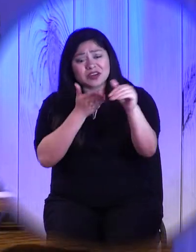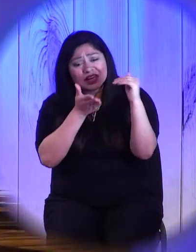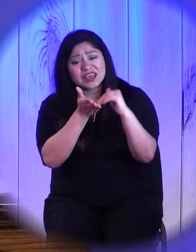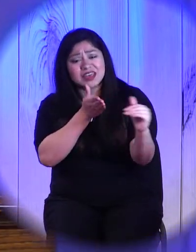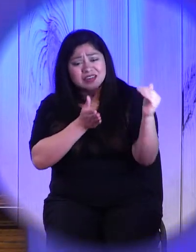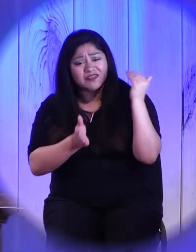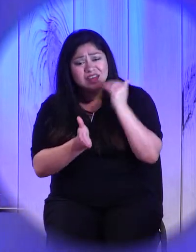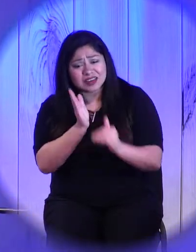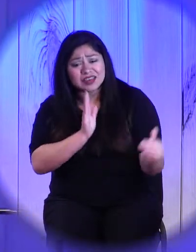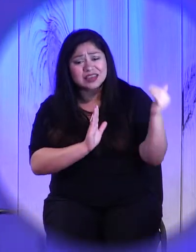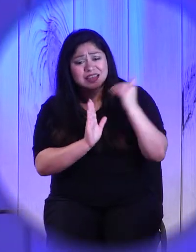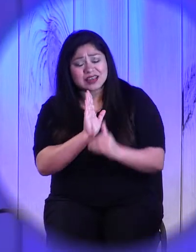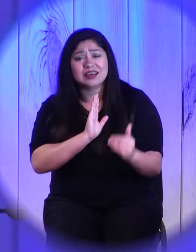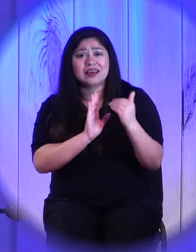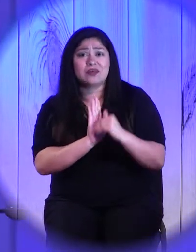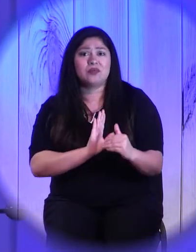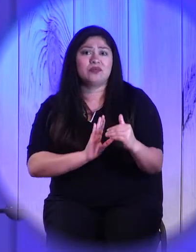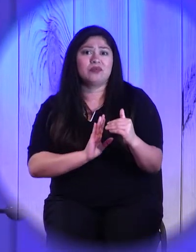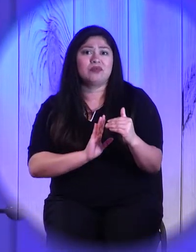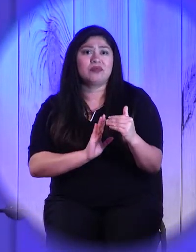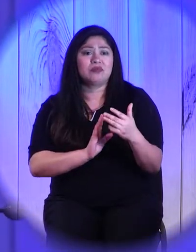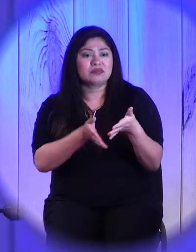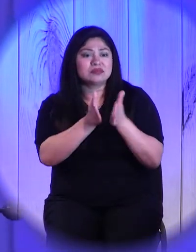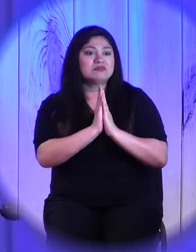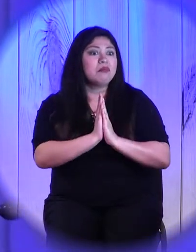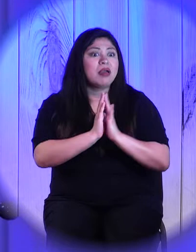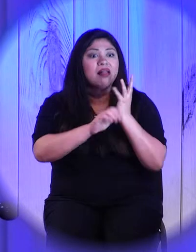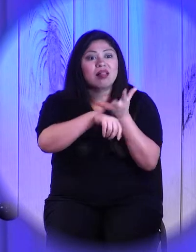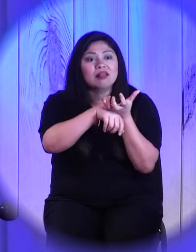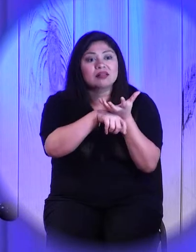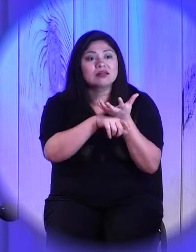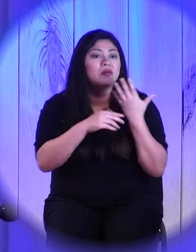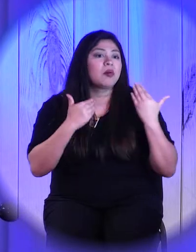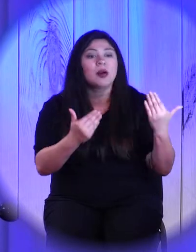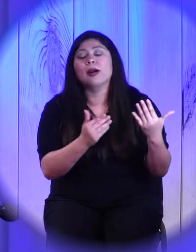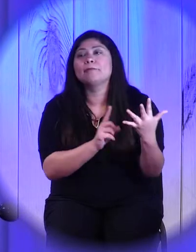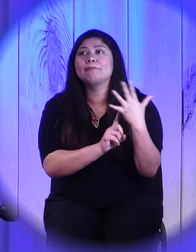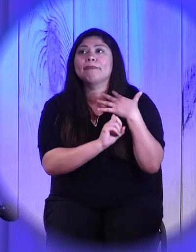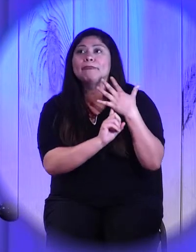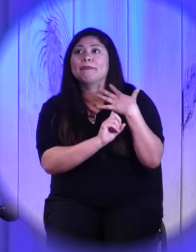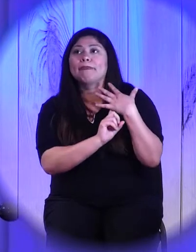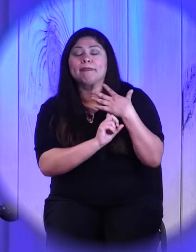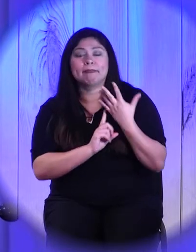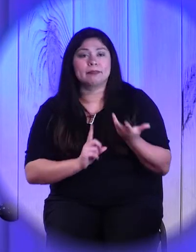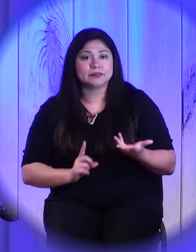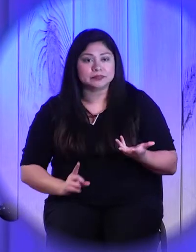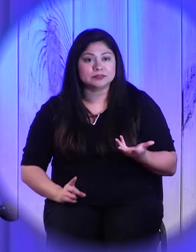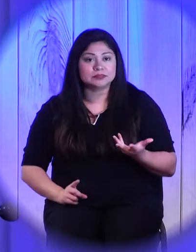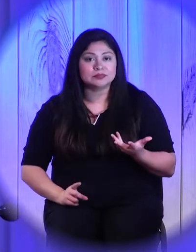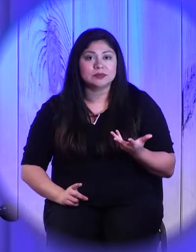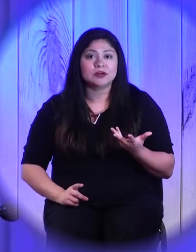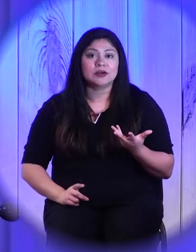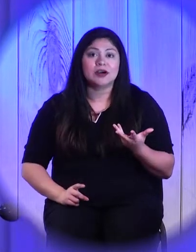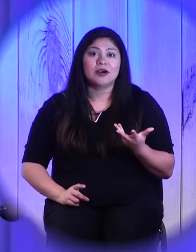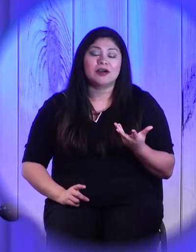really people to walk all over you. Common sense seems to say there should be a limit. And yet,